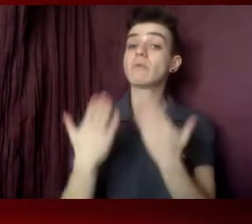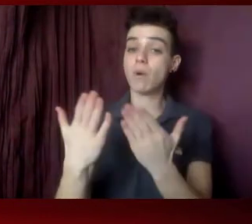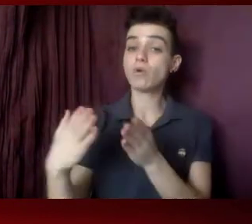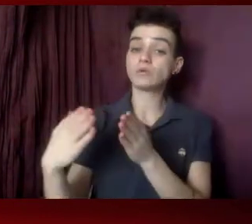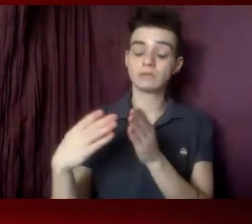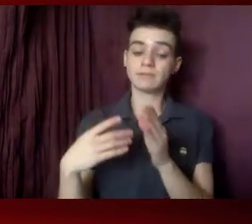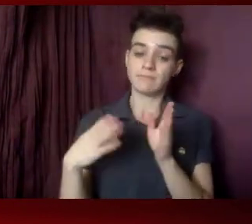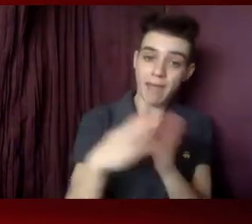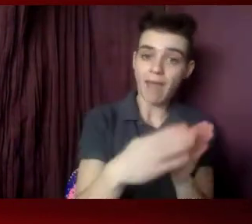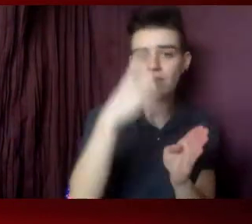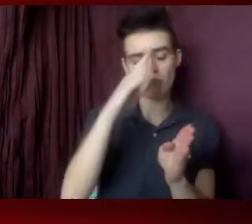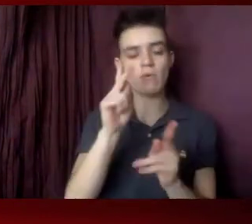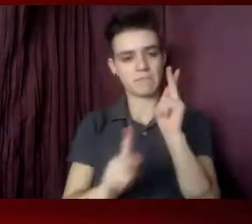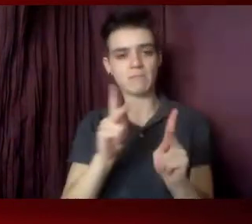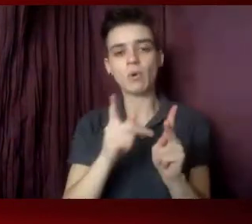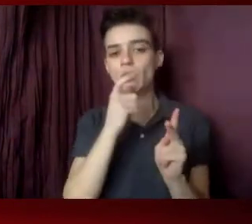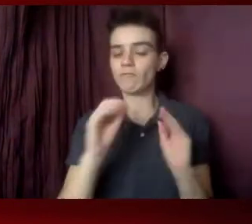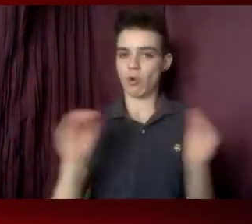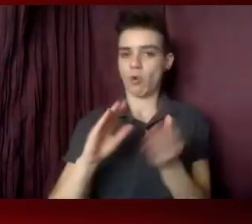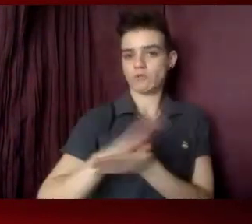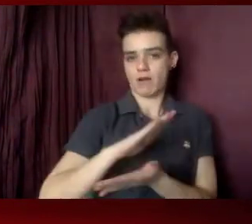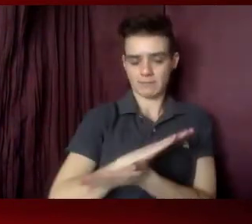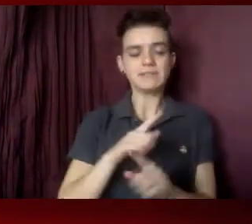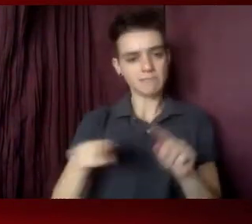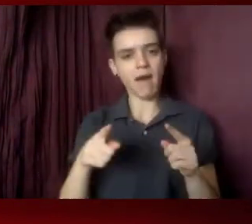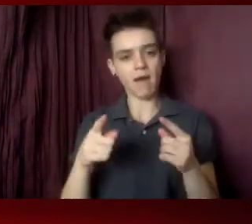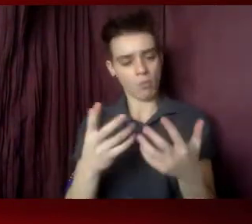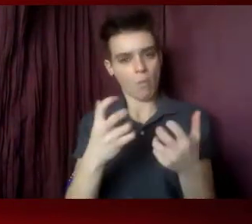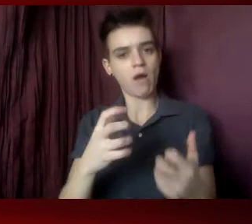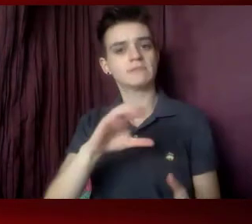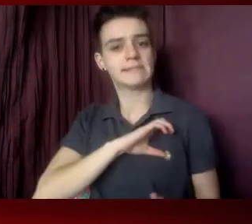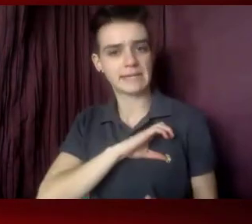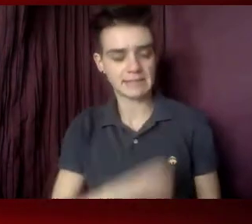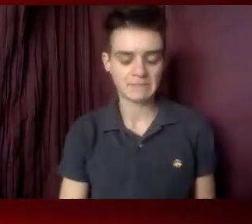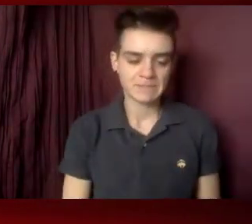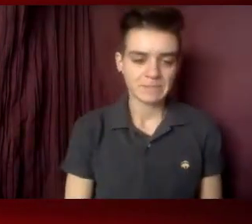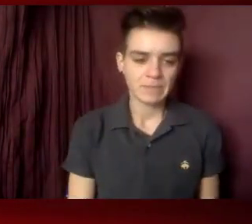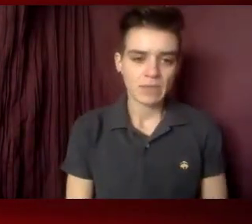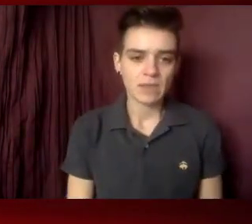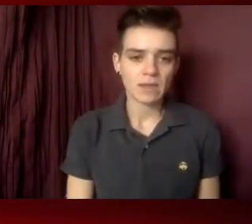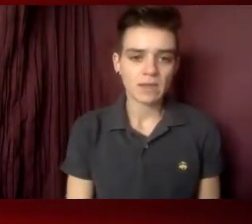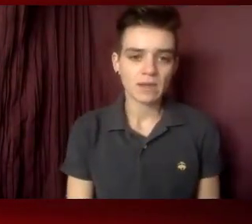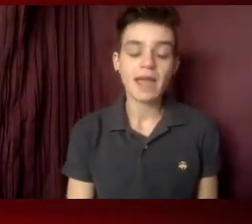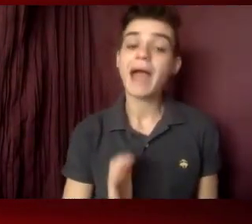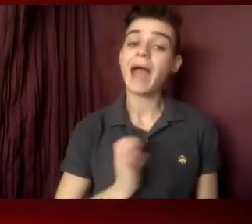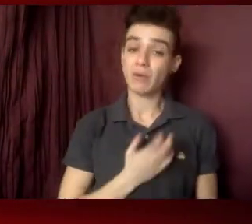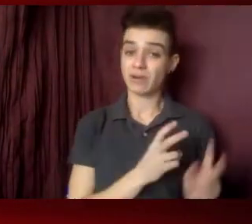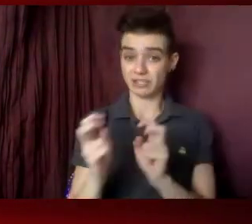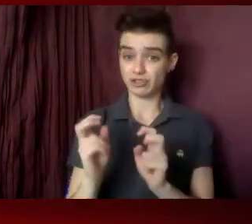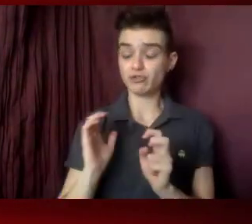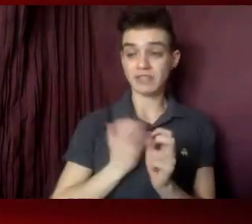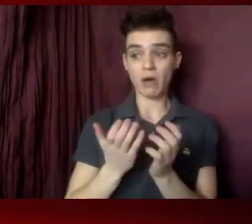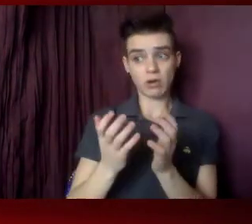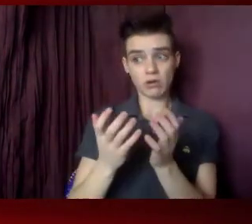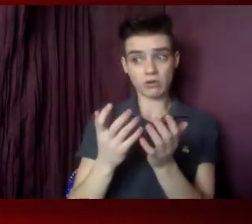have documentation. Things are getting done, and we need to make sure that our issues and our requests get done